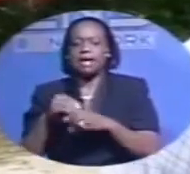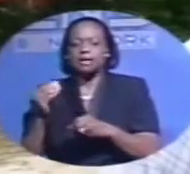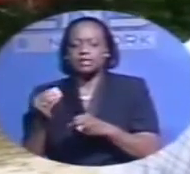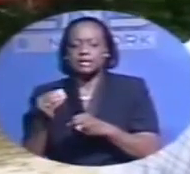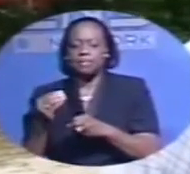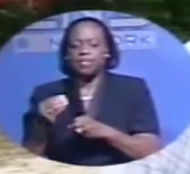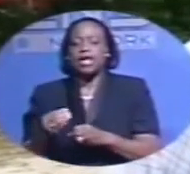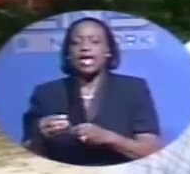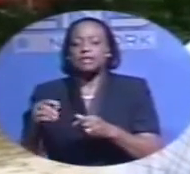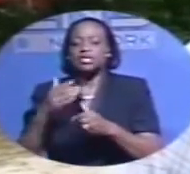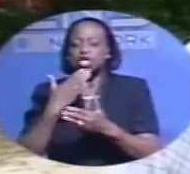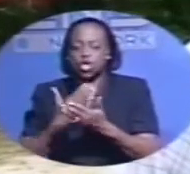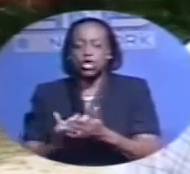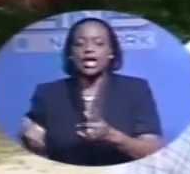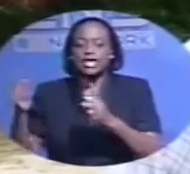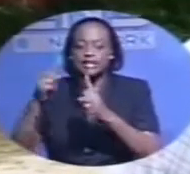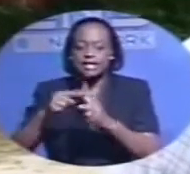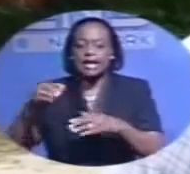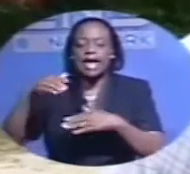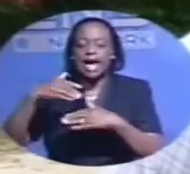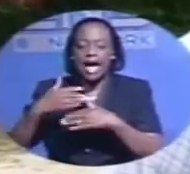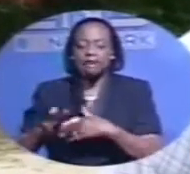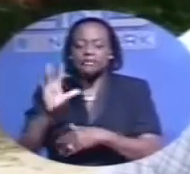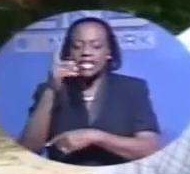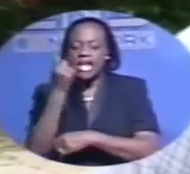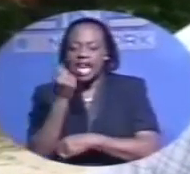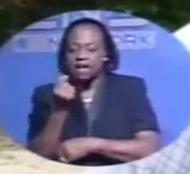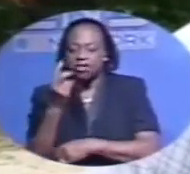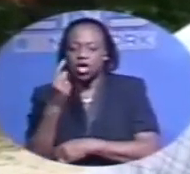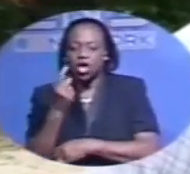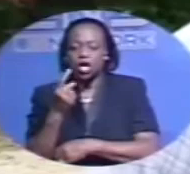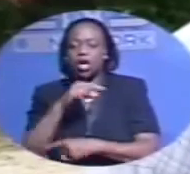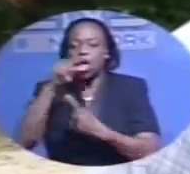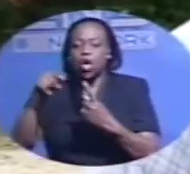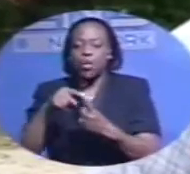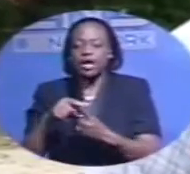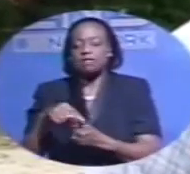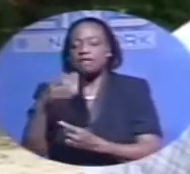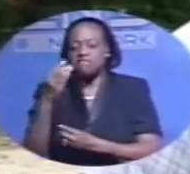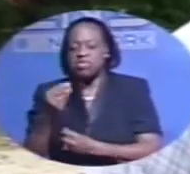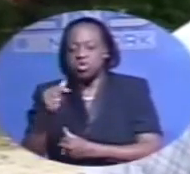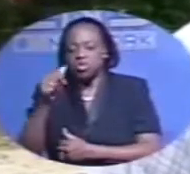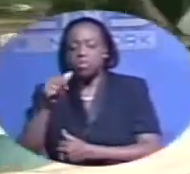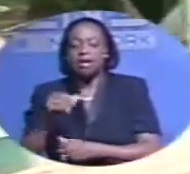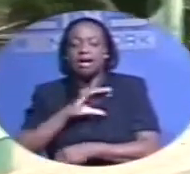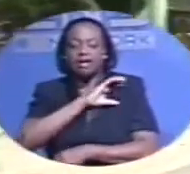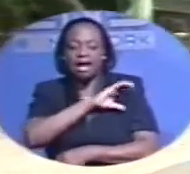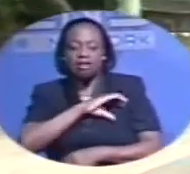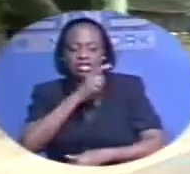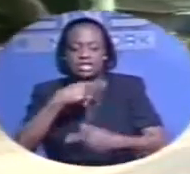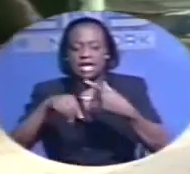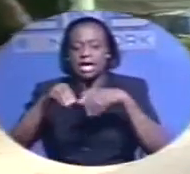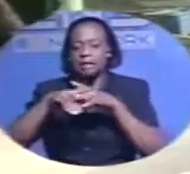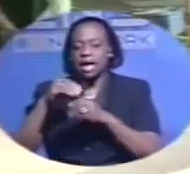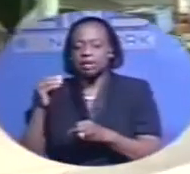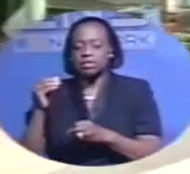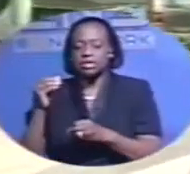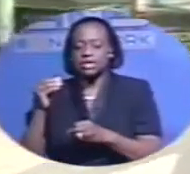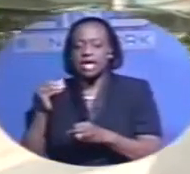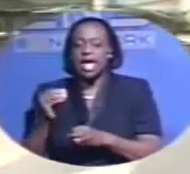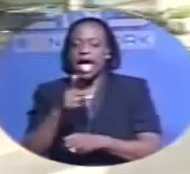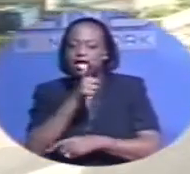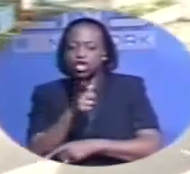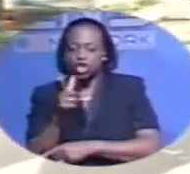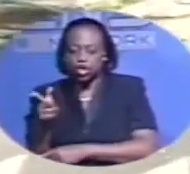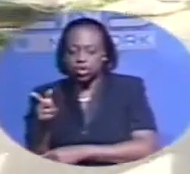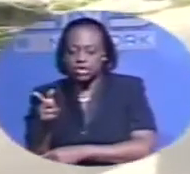day until after 11 p.m. when we had a few unscrupulous characters who came out and fired